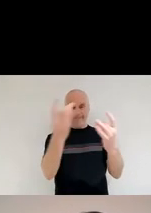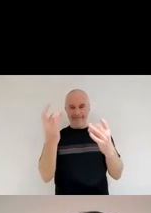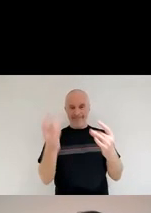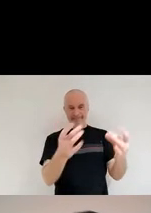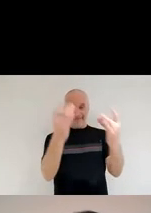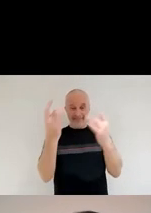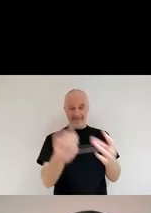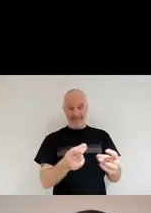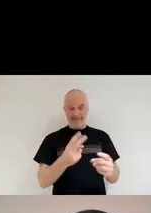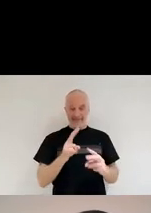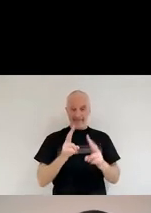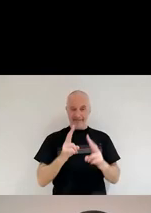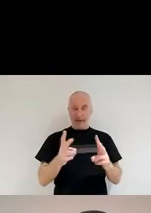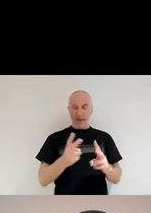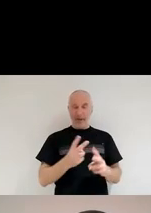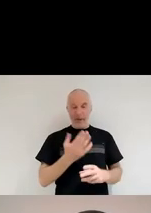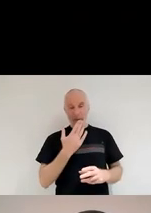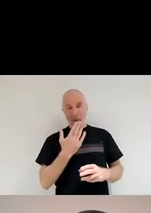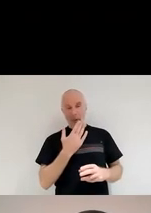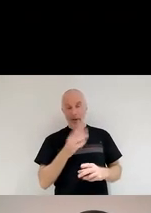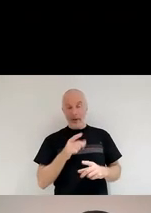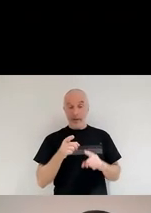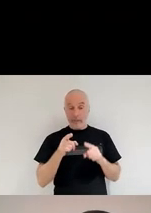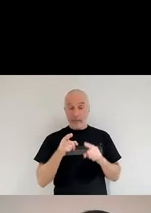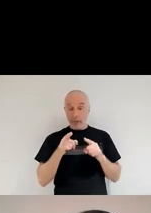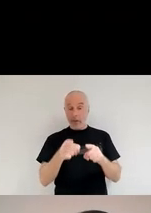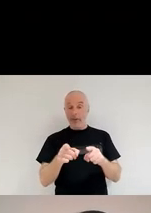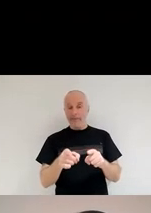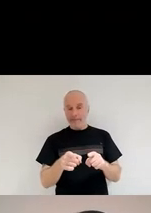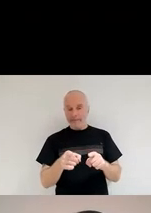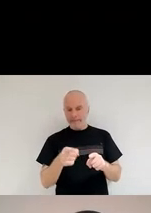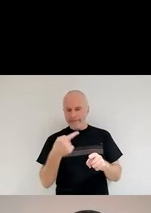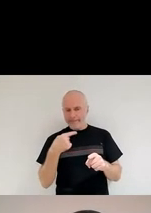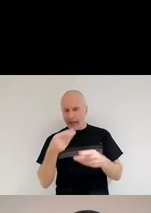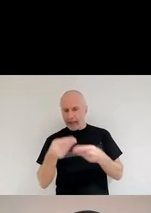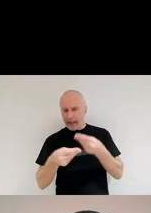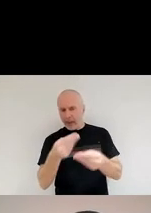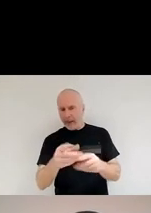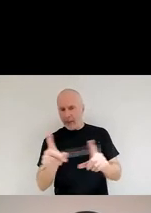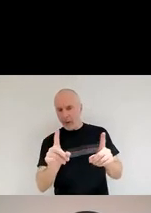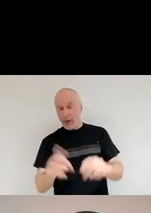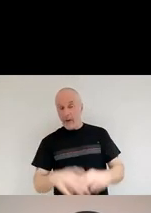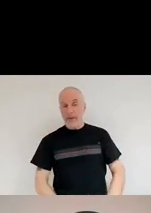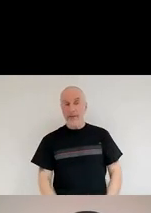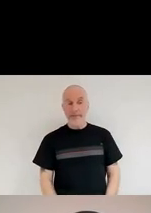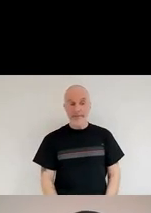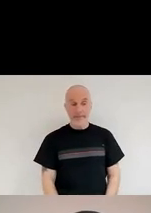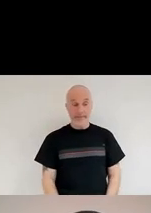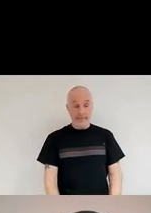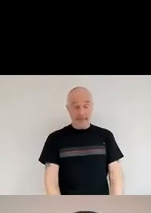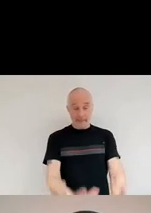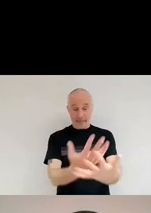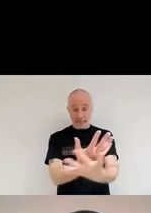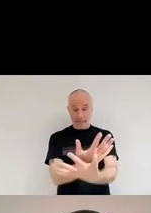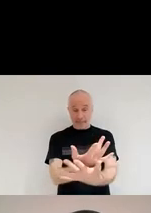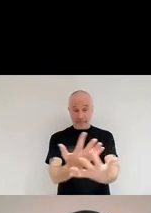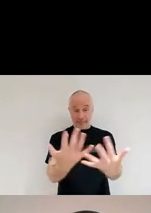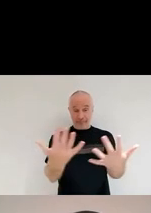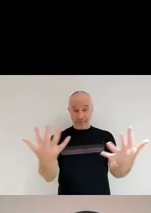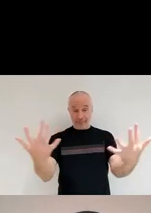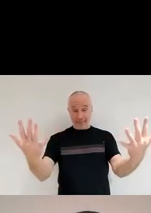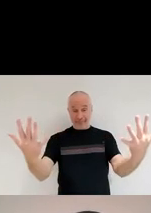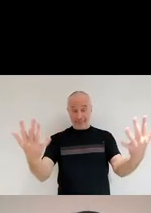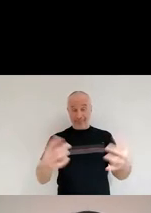but let me just tell you what we are looking at here. Every single one of this, this bright points